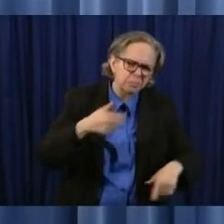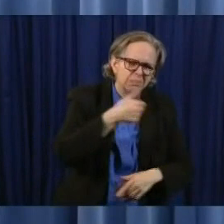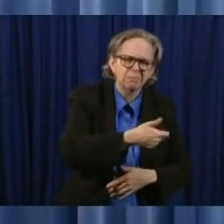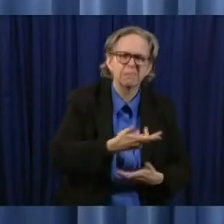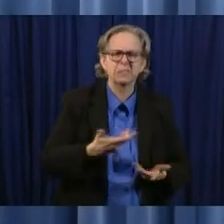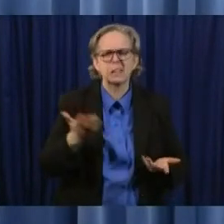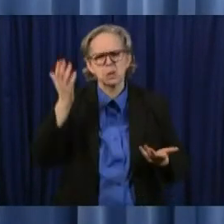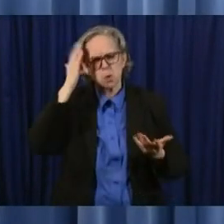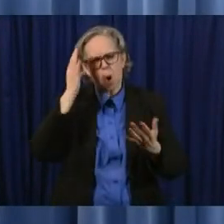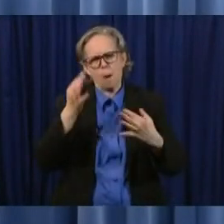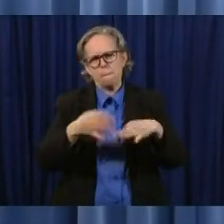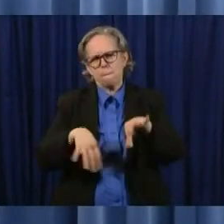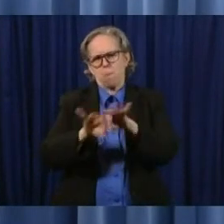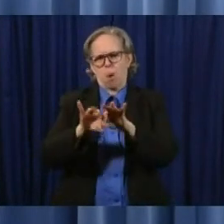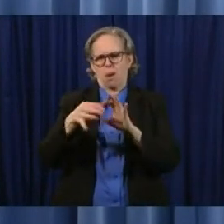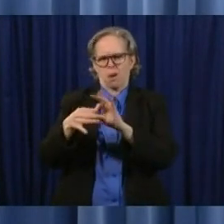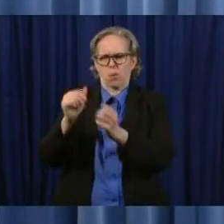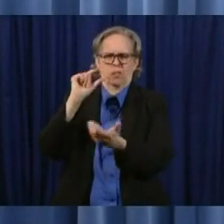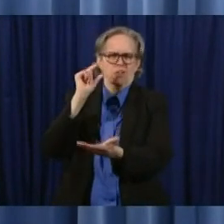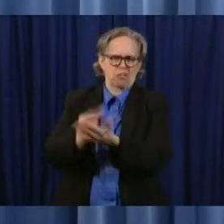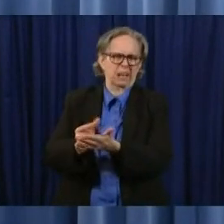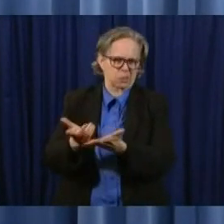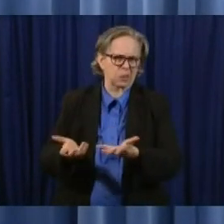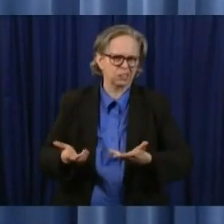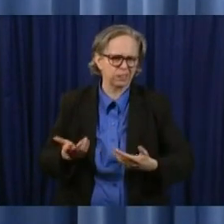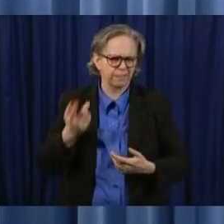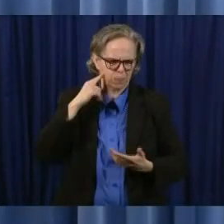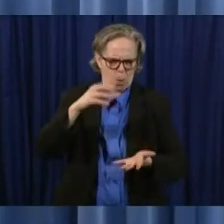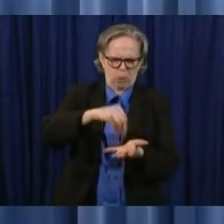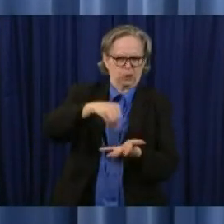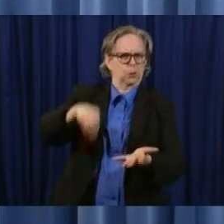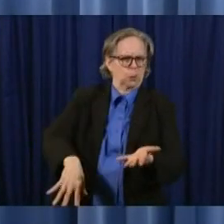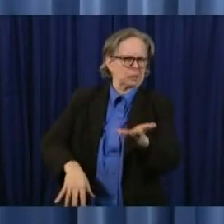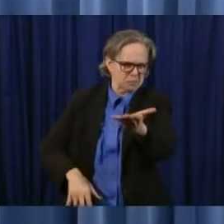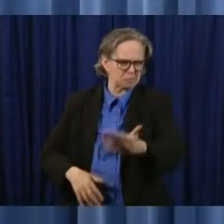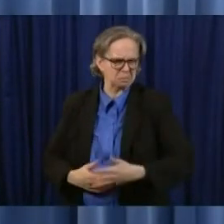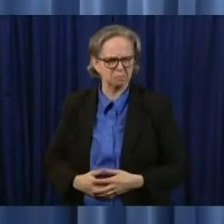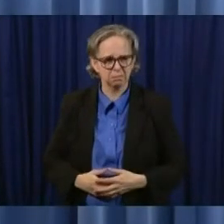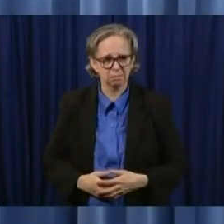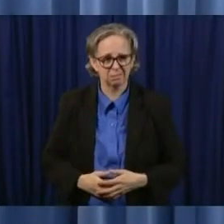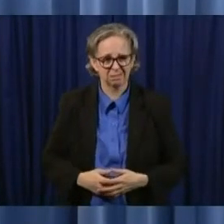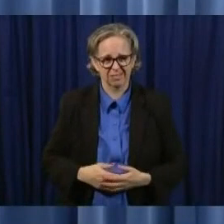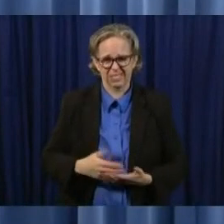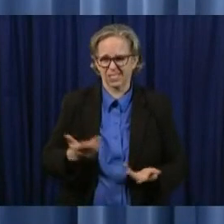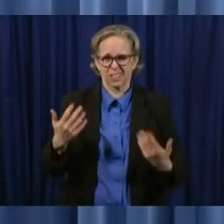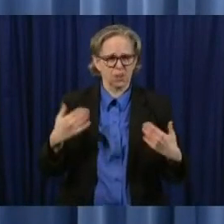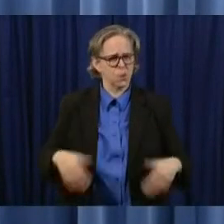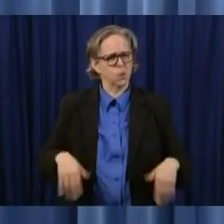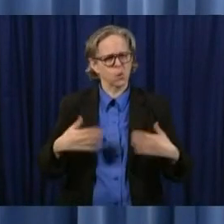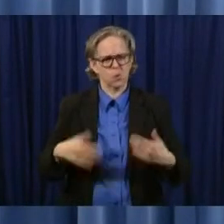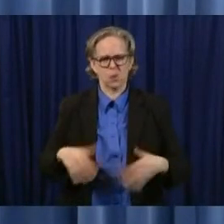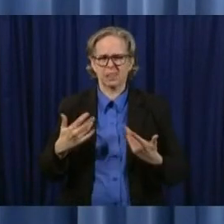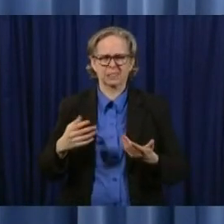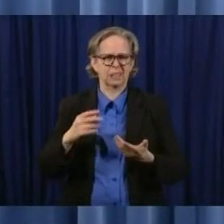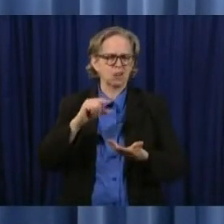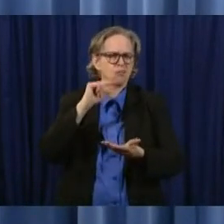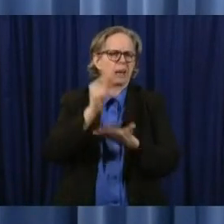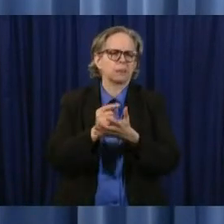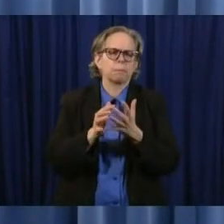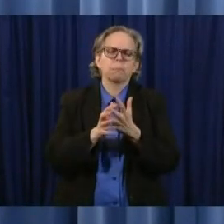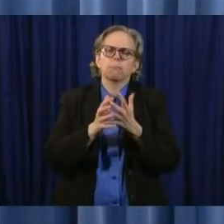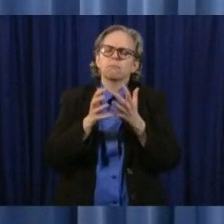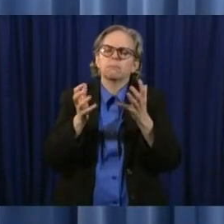for our students graduation is one of those things that means so very much to students and to